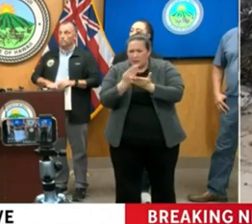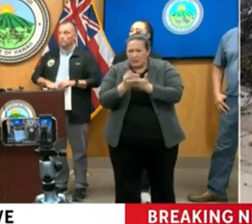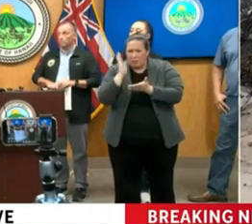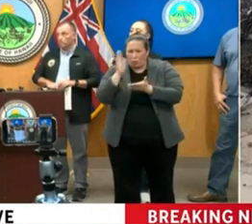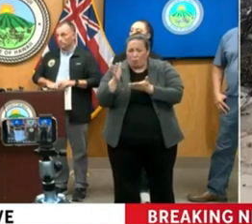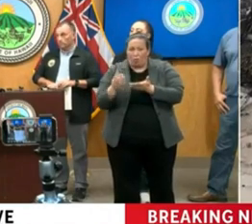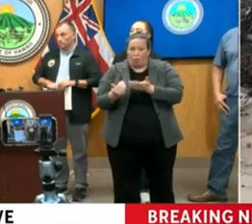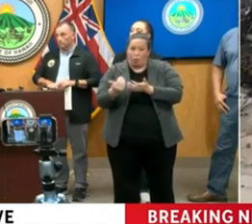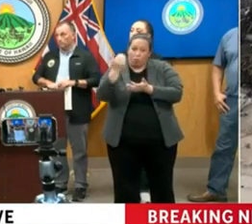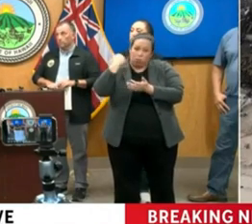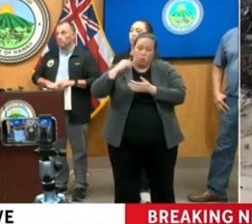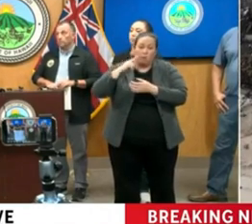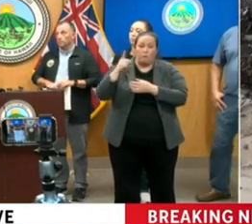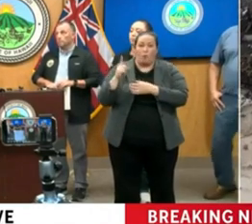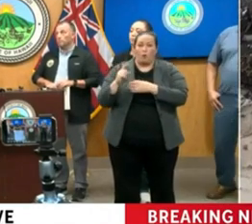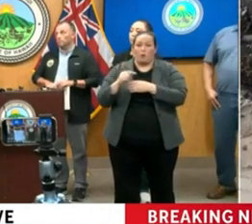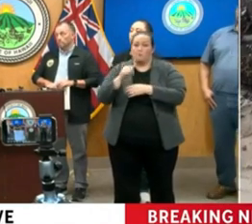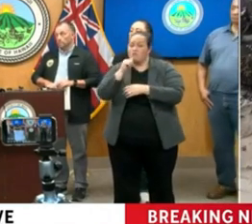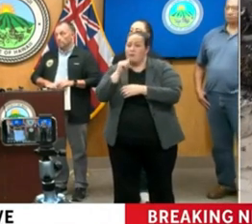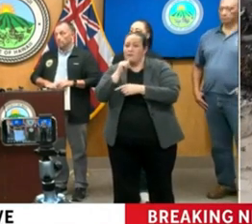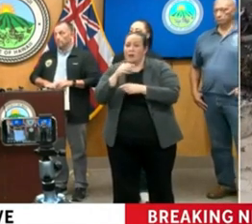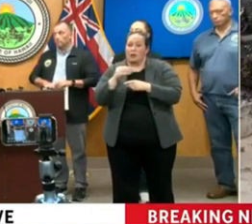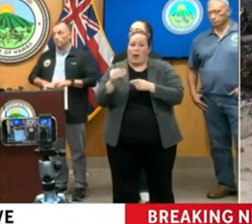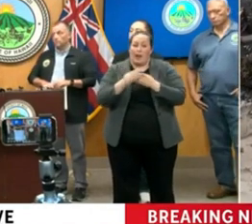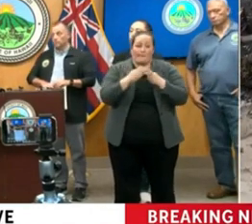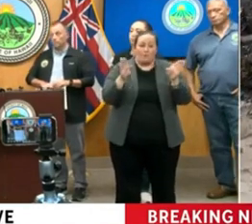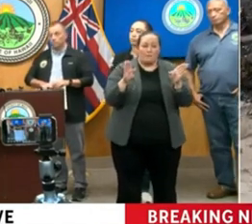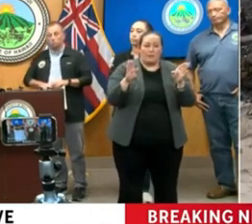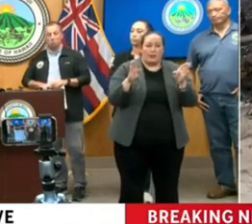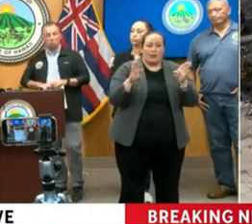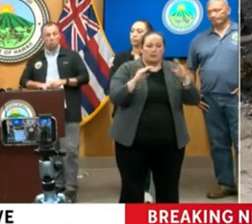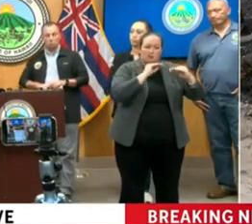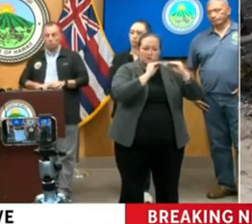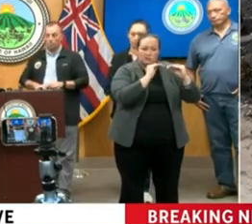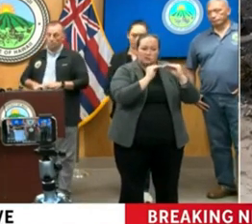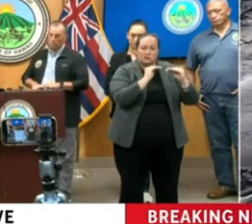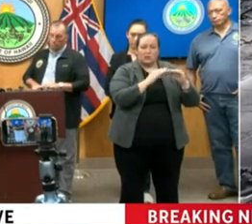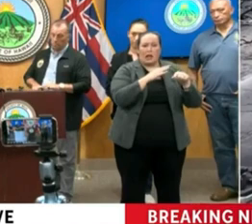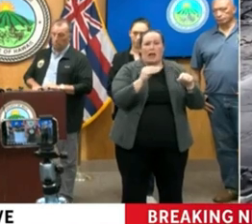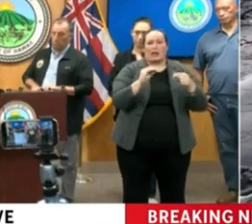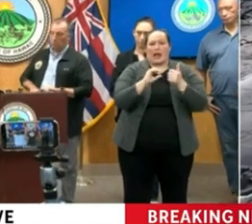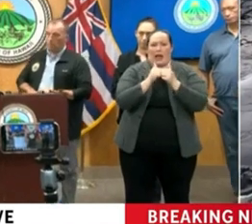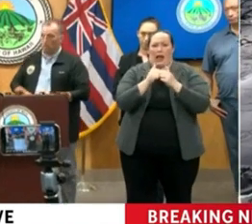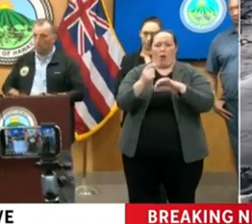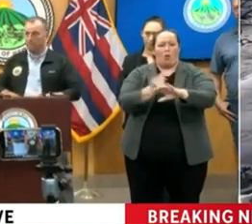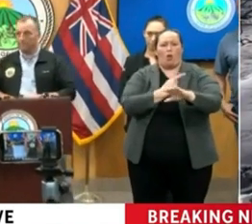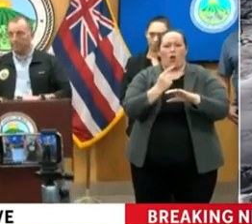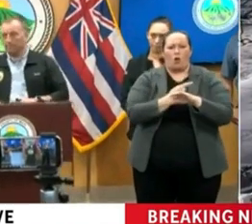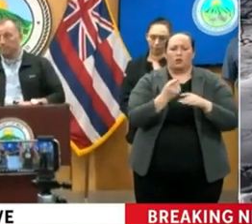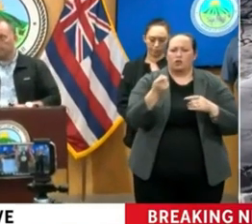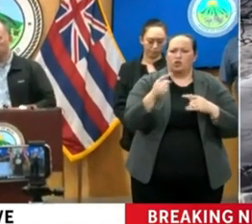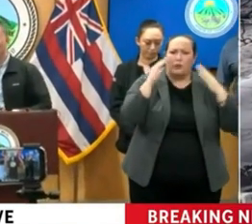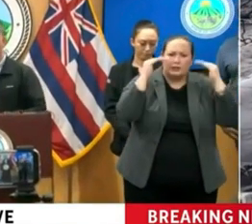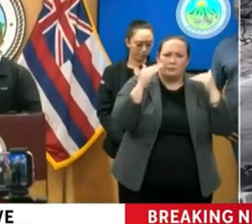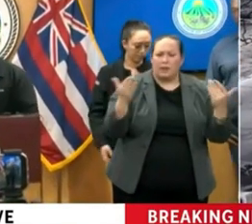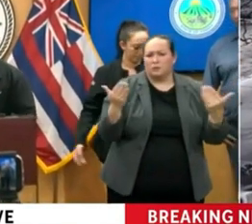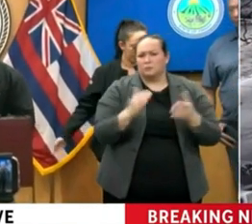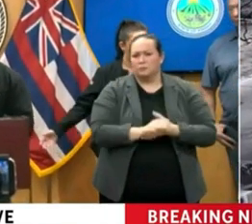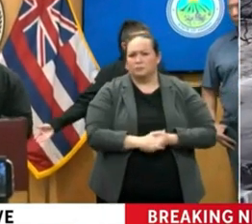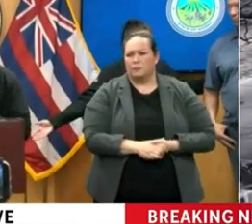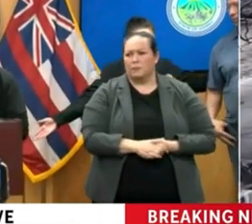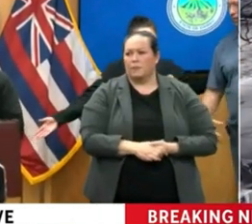to take, both for the private side and public infrastructure? And how long do you expect this to take?